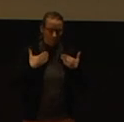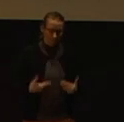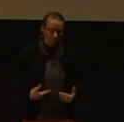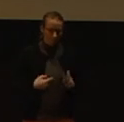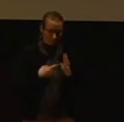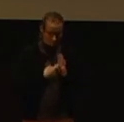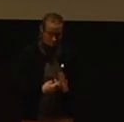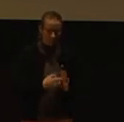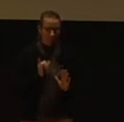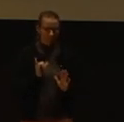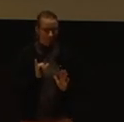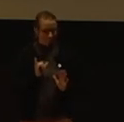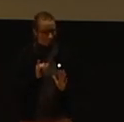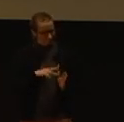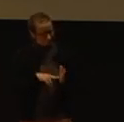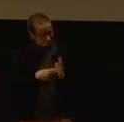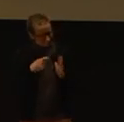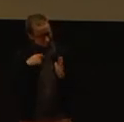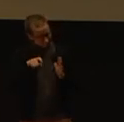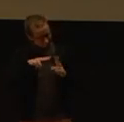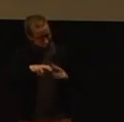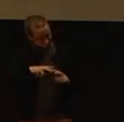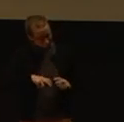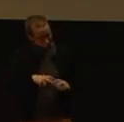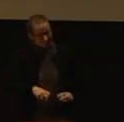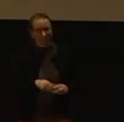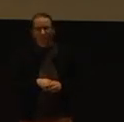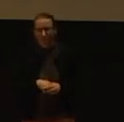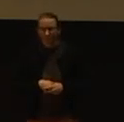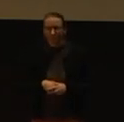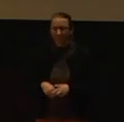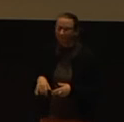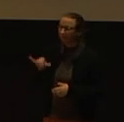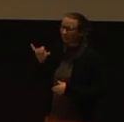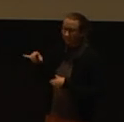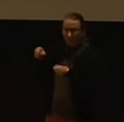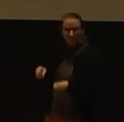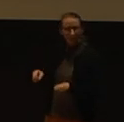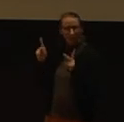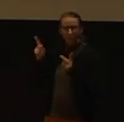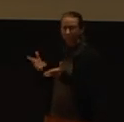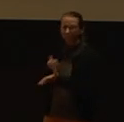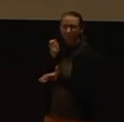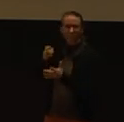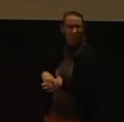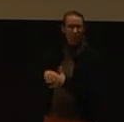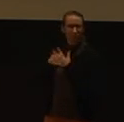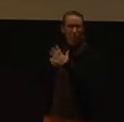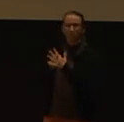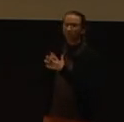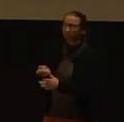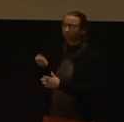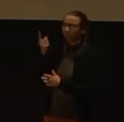have an opportunity to be inquisitive or curious. And it's in this space that we can start to make our unconscious biases